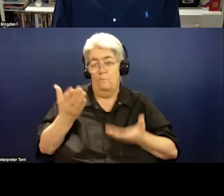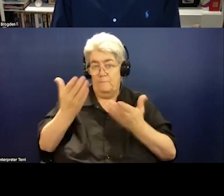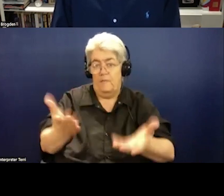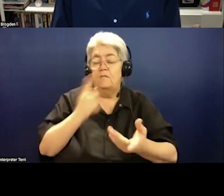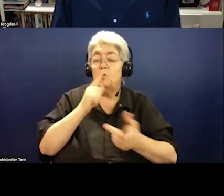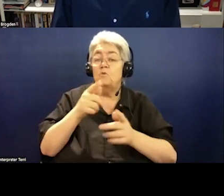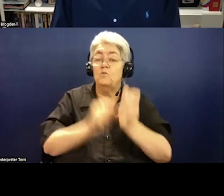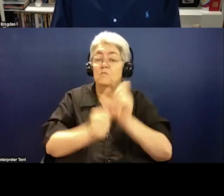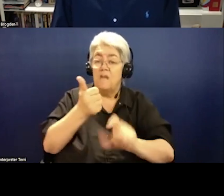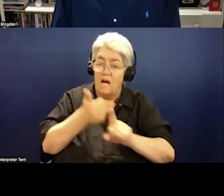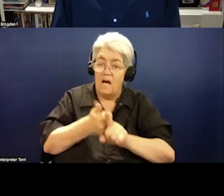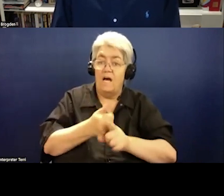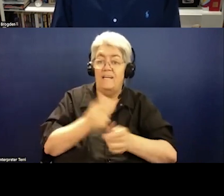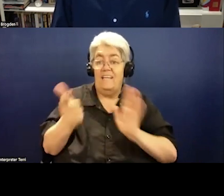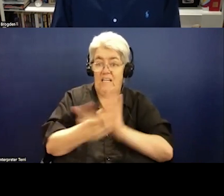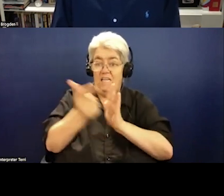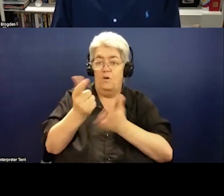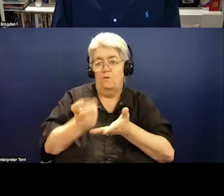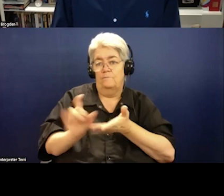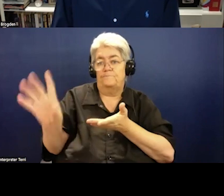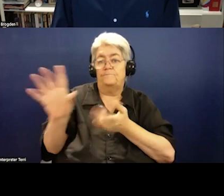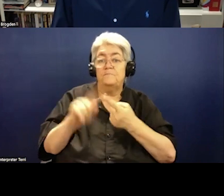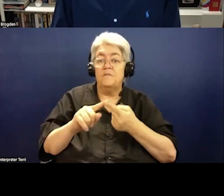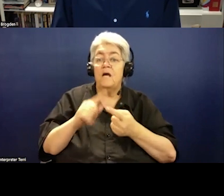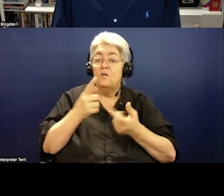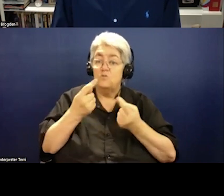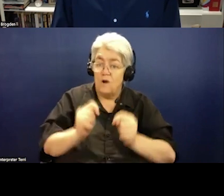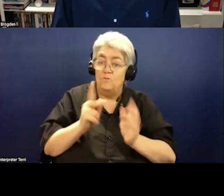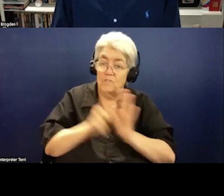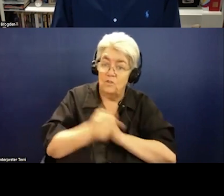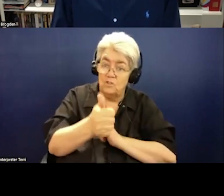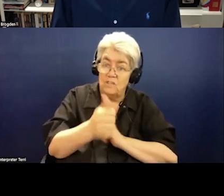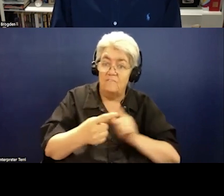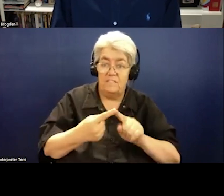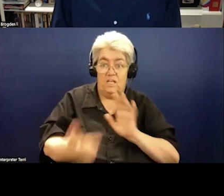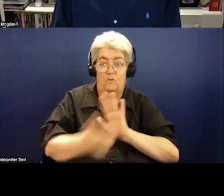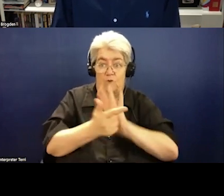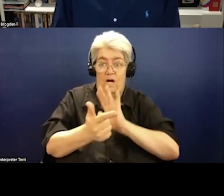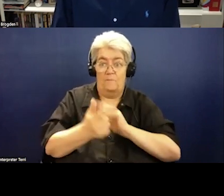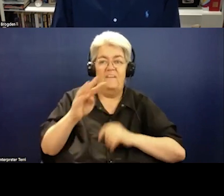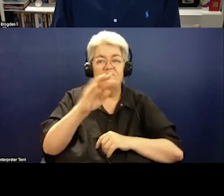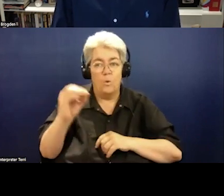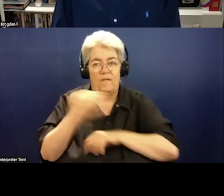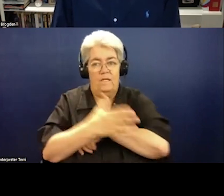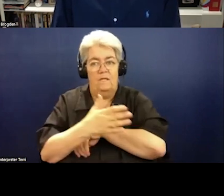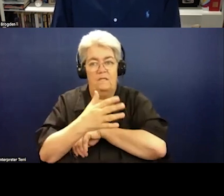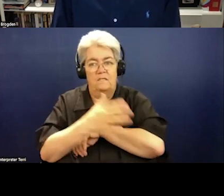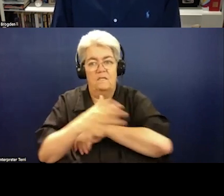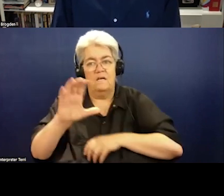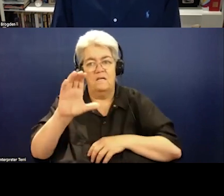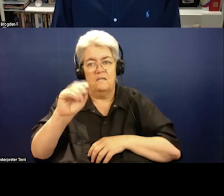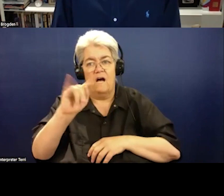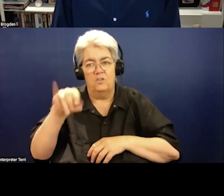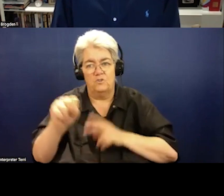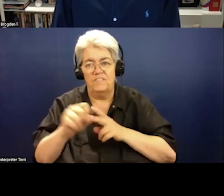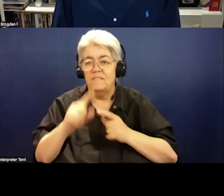Suicide remains, attempted suicide remains a crime in around 40 countries. Why do I say around 40 countries? There